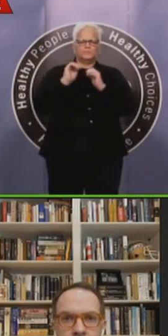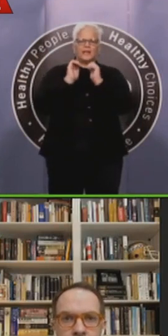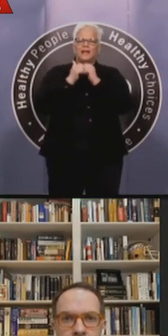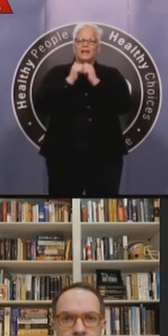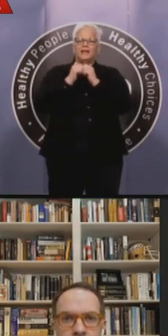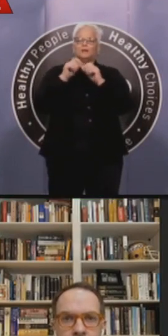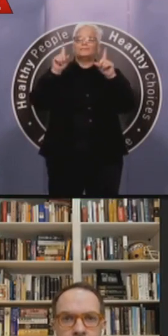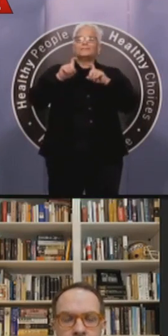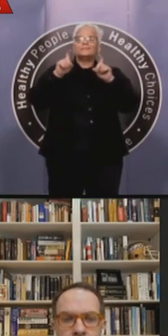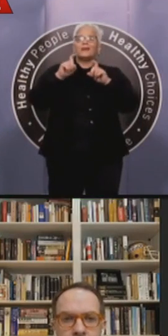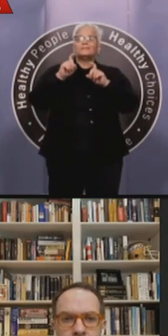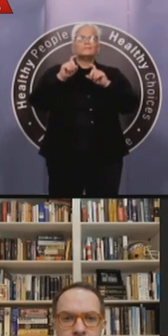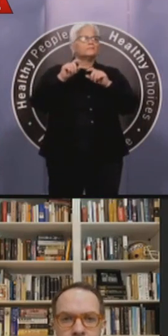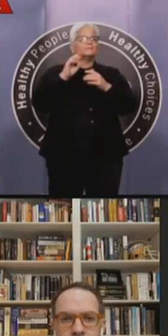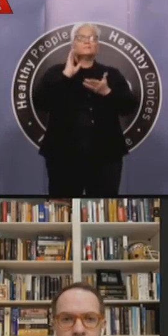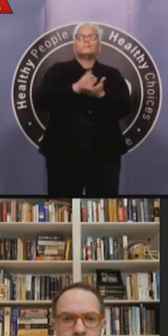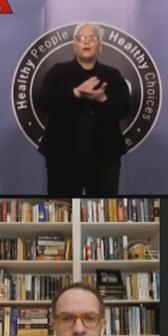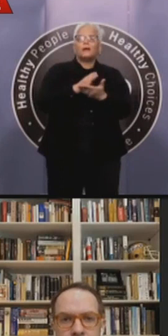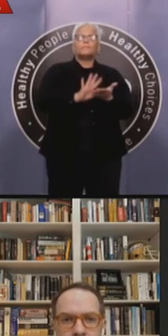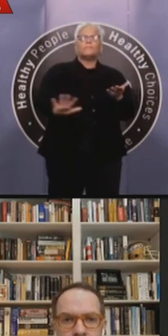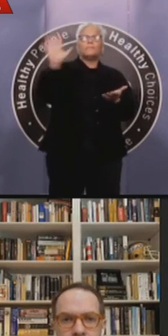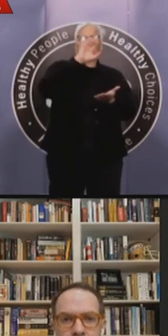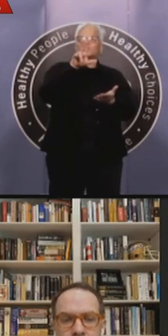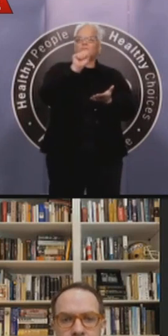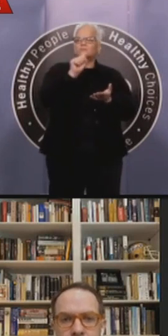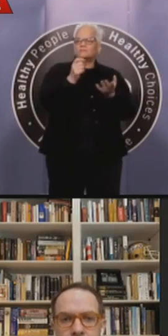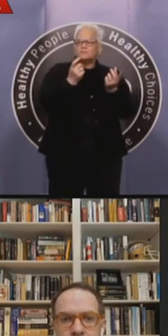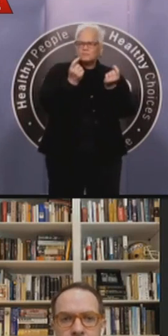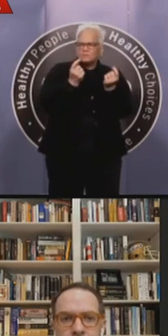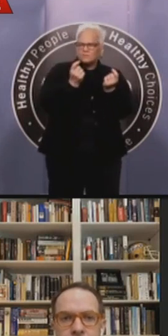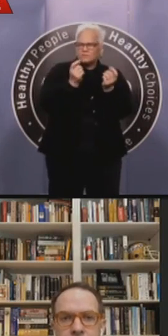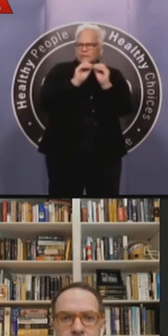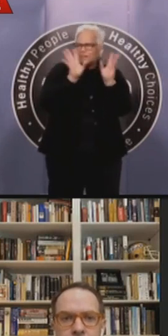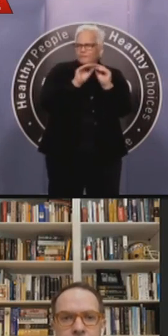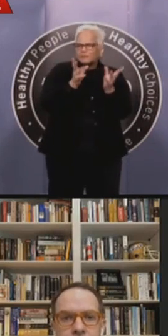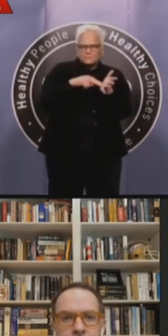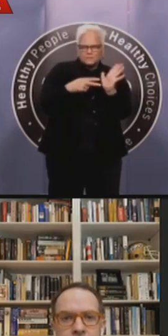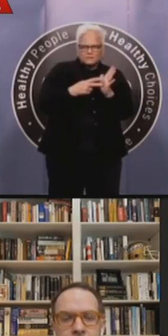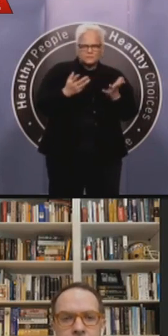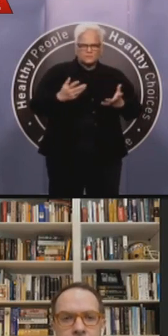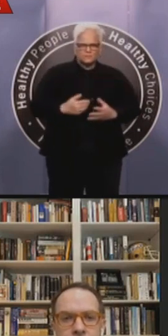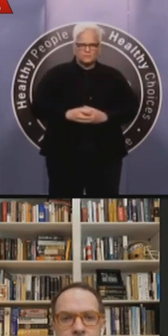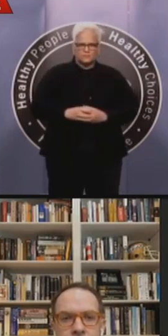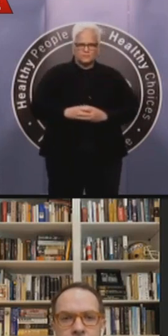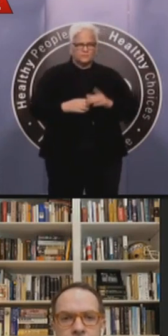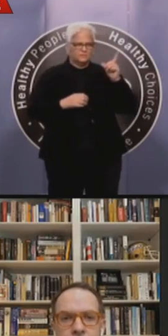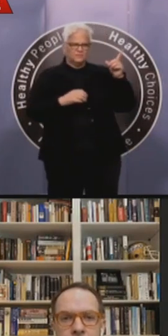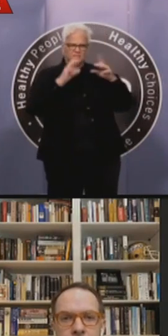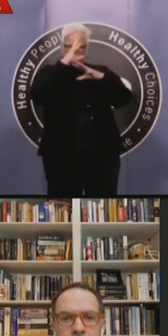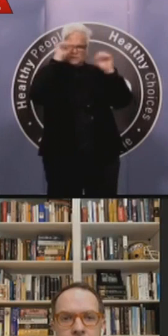You know, frankly, I'm not sure that it will. mean, we continue to get and work very hard to get the supplies that we need